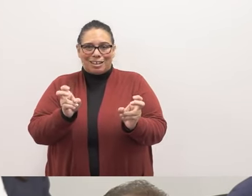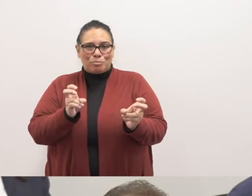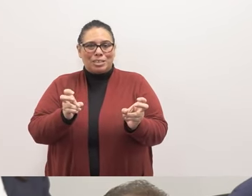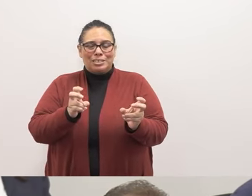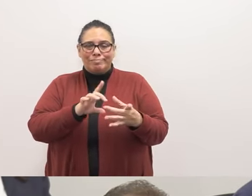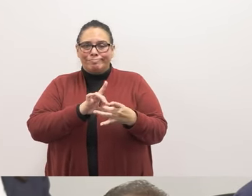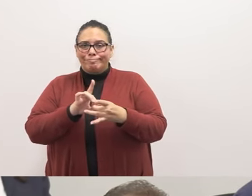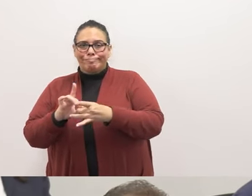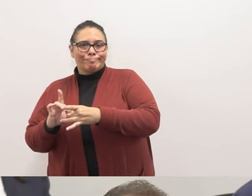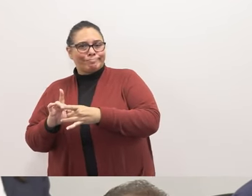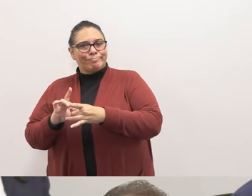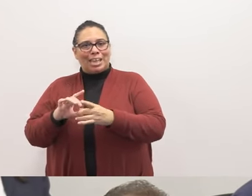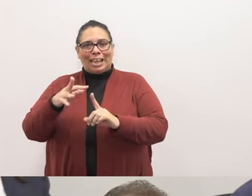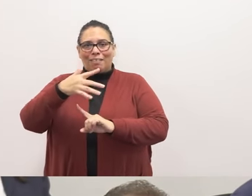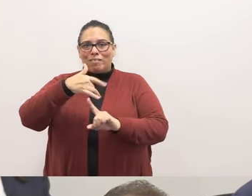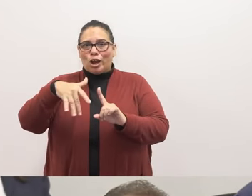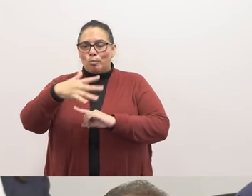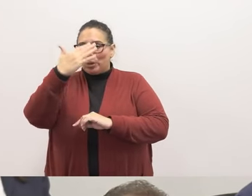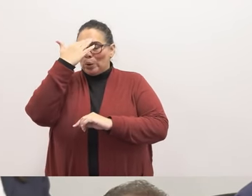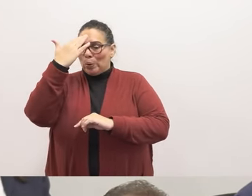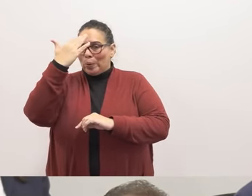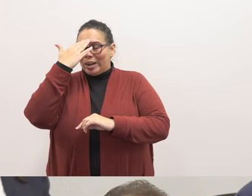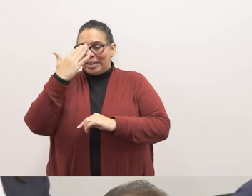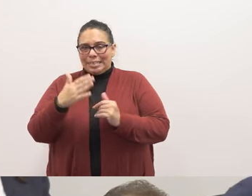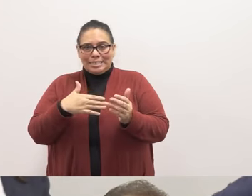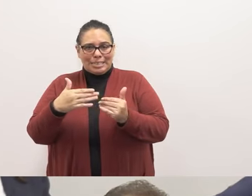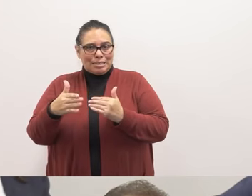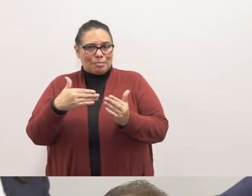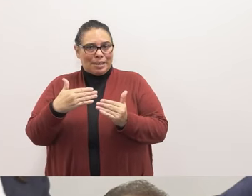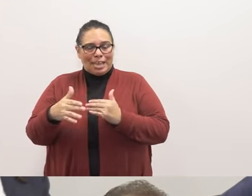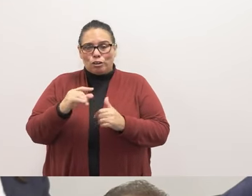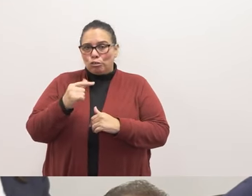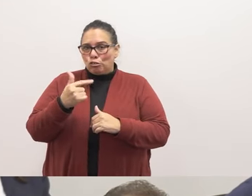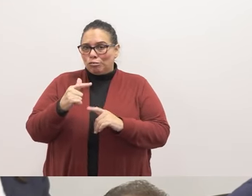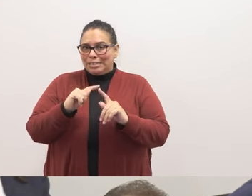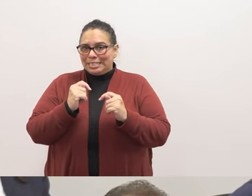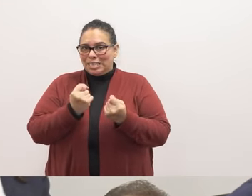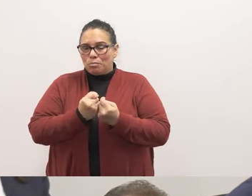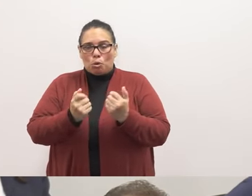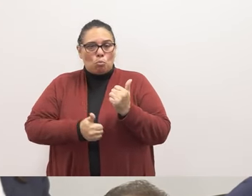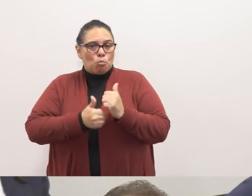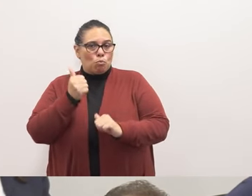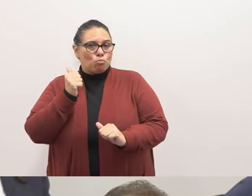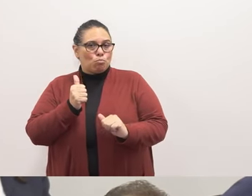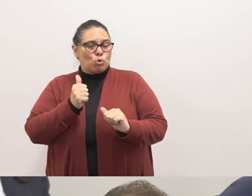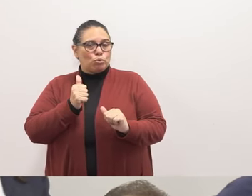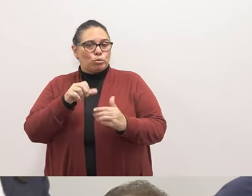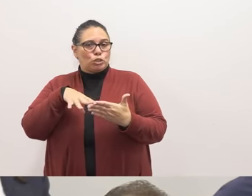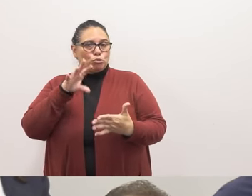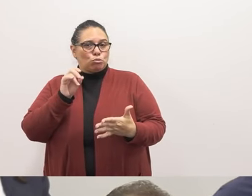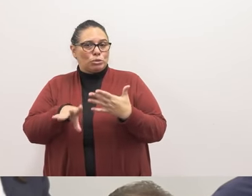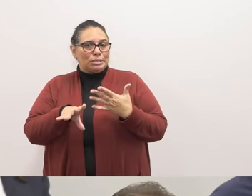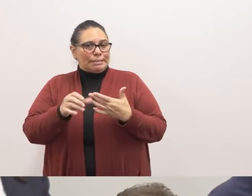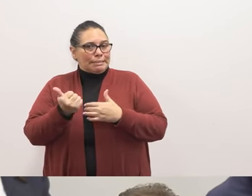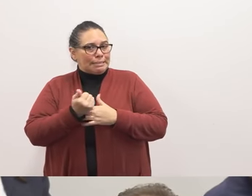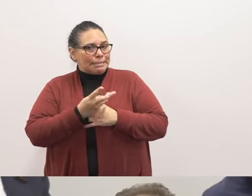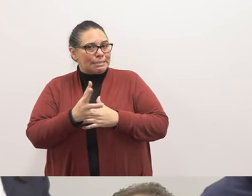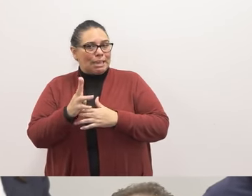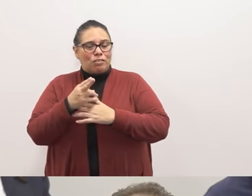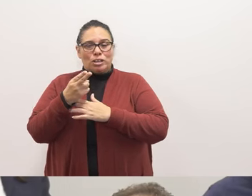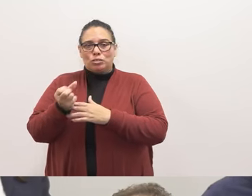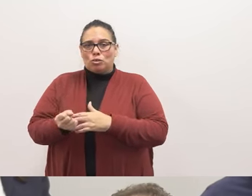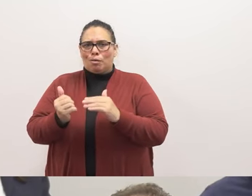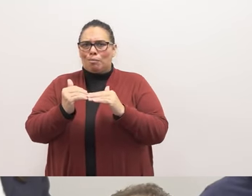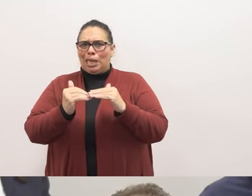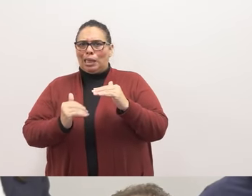environmental awareness. Despite the work of individual green teams, the overwhelming majority of students at several high schools are significantly below the state average